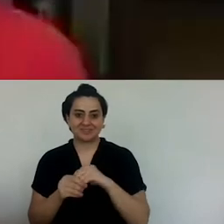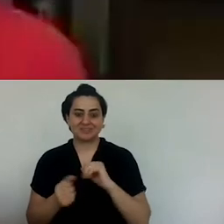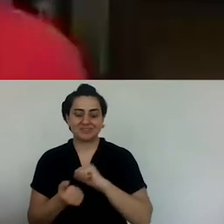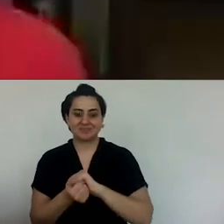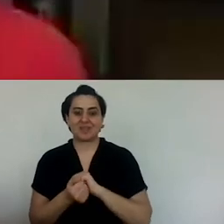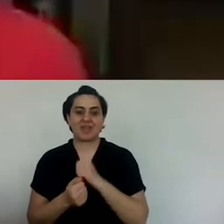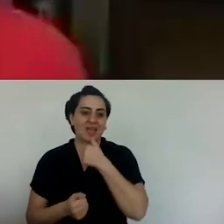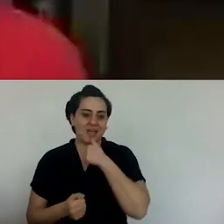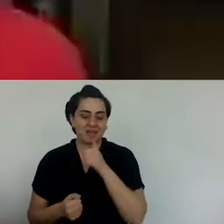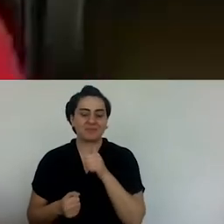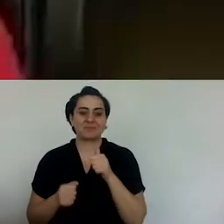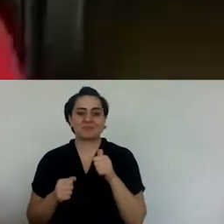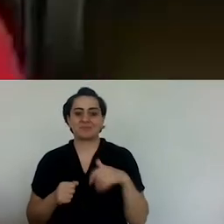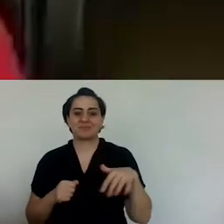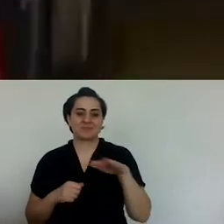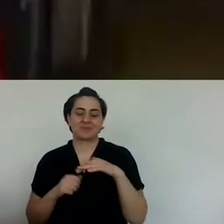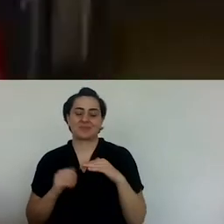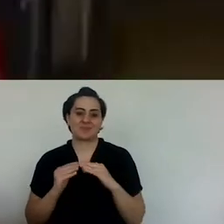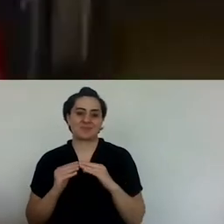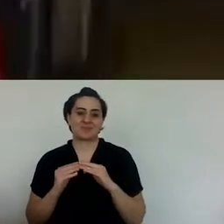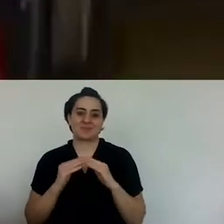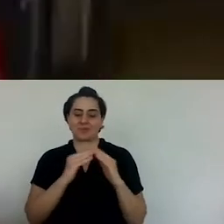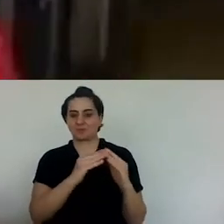dry figs and walnuts.